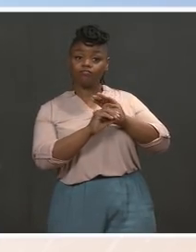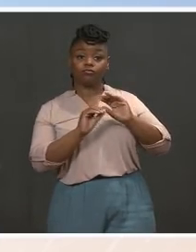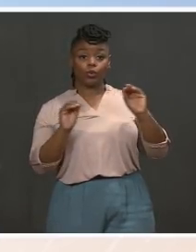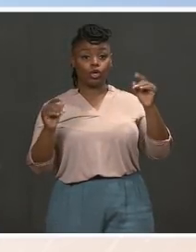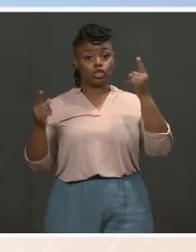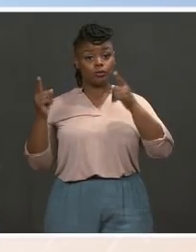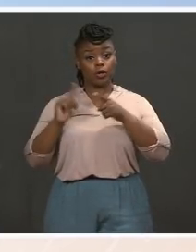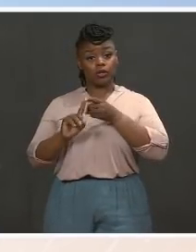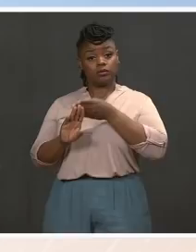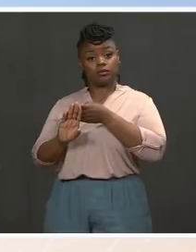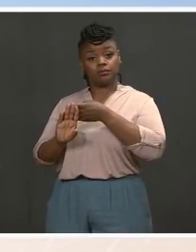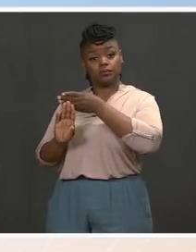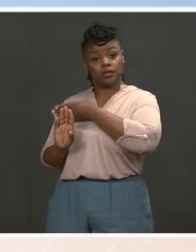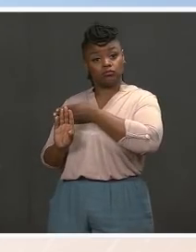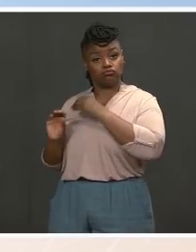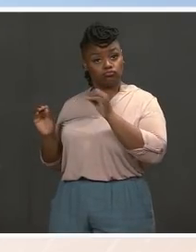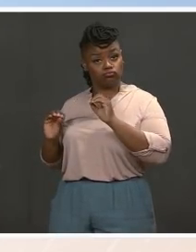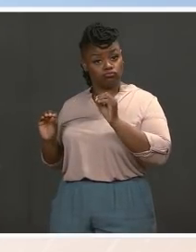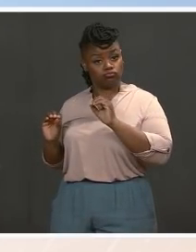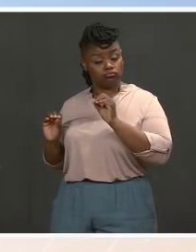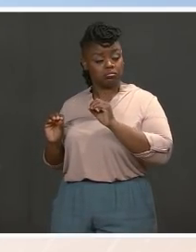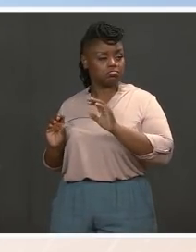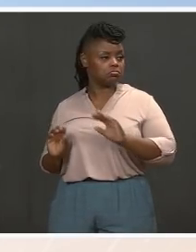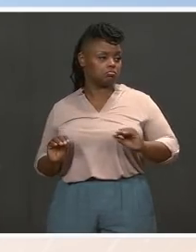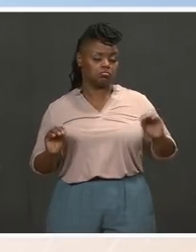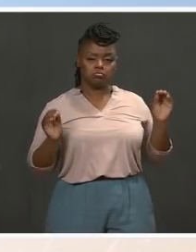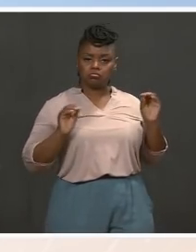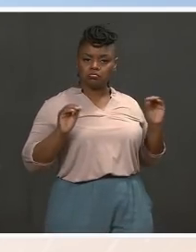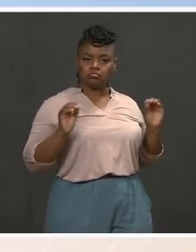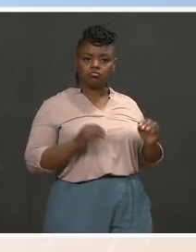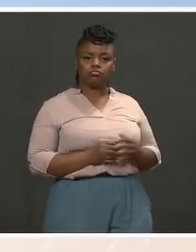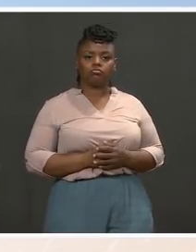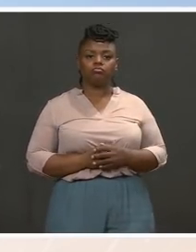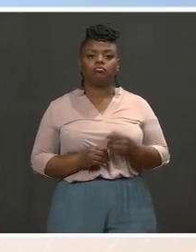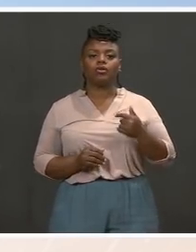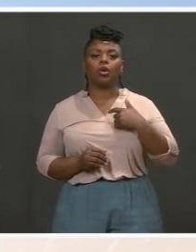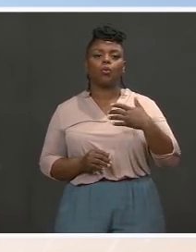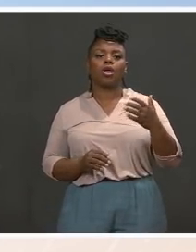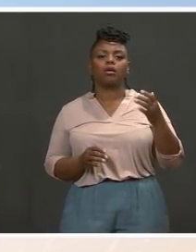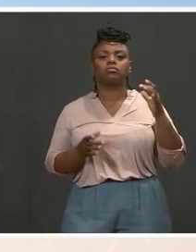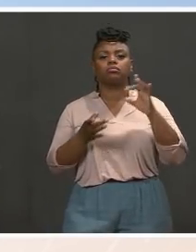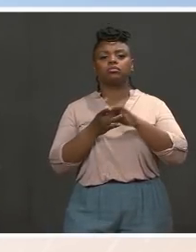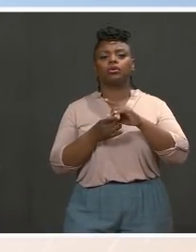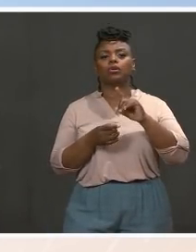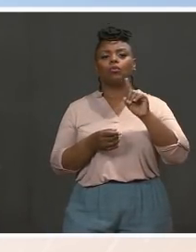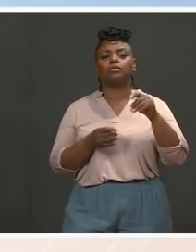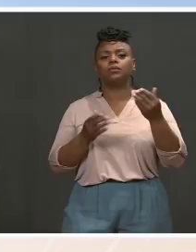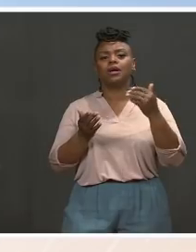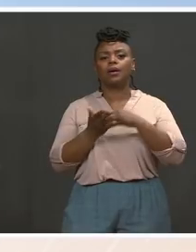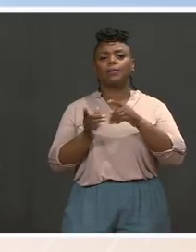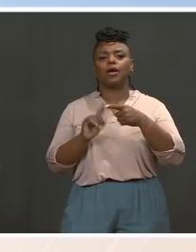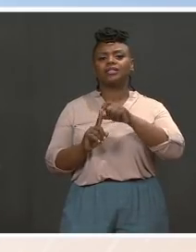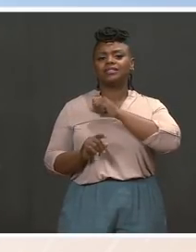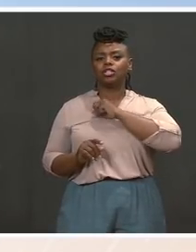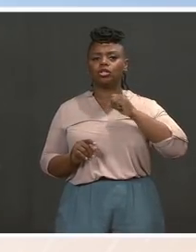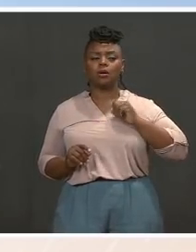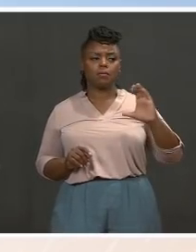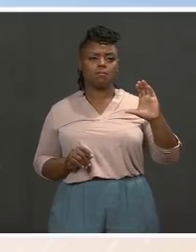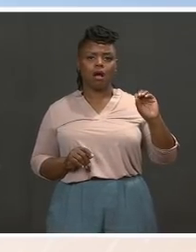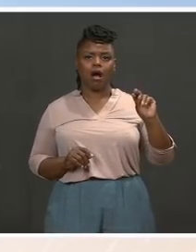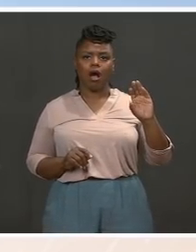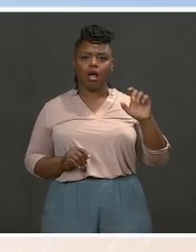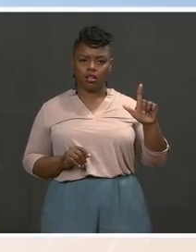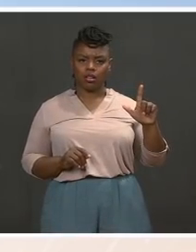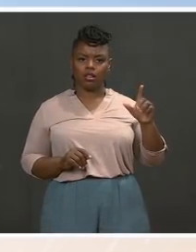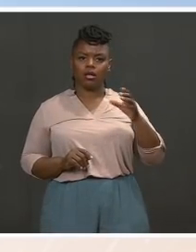loop on a Leader McConnell question. You said they speak regularly. He says that they've only spoken one time. He corrected his statement, saying they spoke one time on Burma. MS. Mm